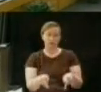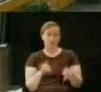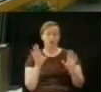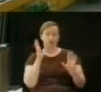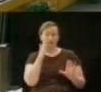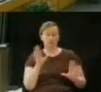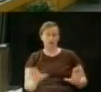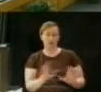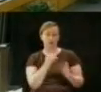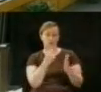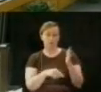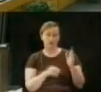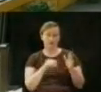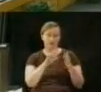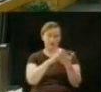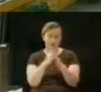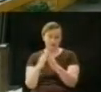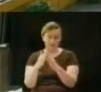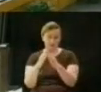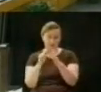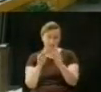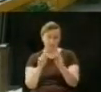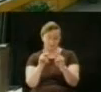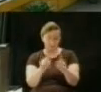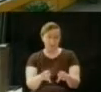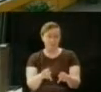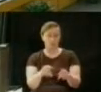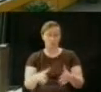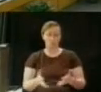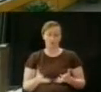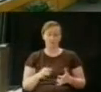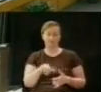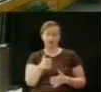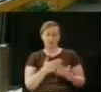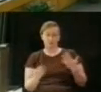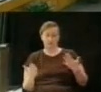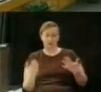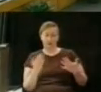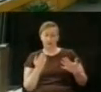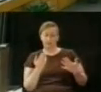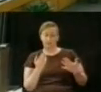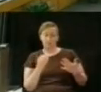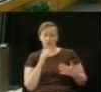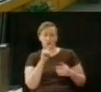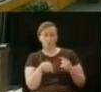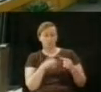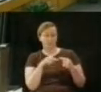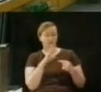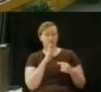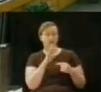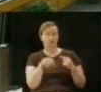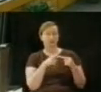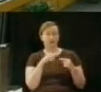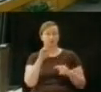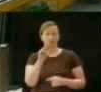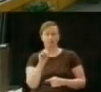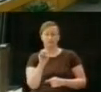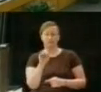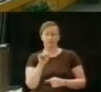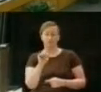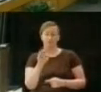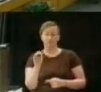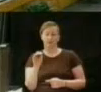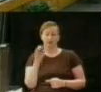clearly that this is from the people and we're going to do what the citizens want. This will affect over 400,000 people.